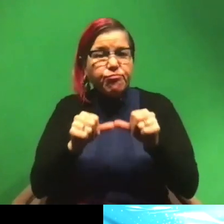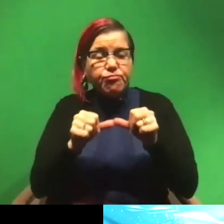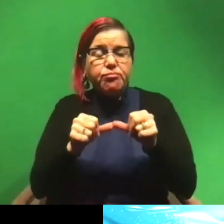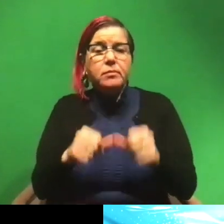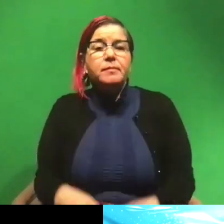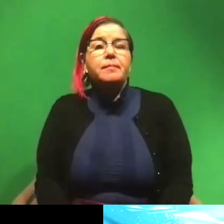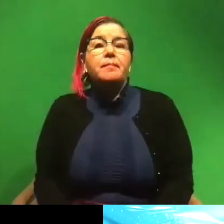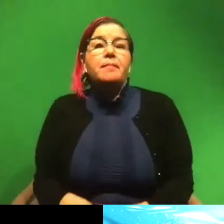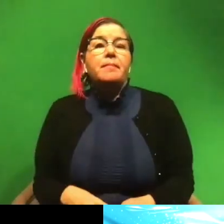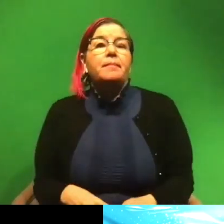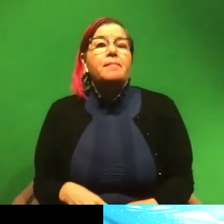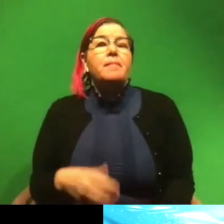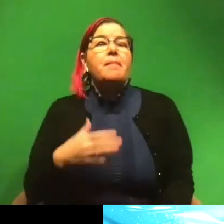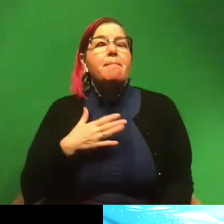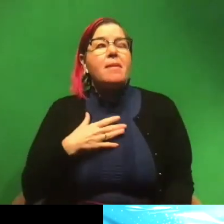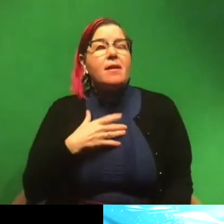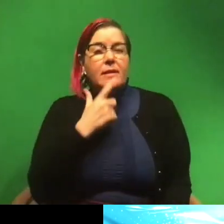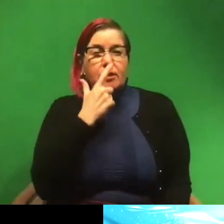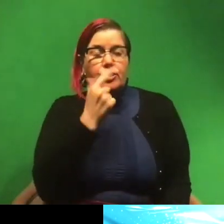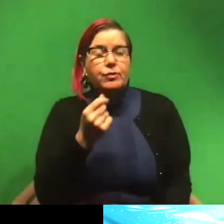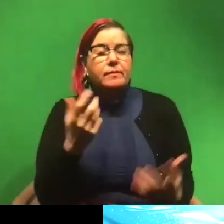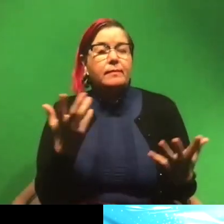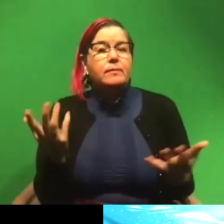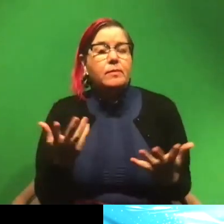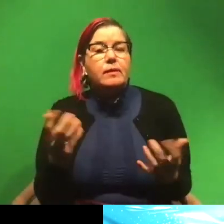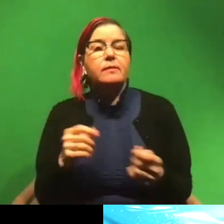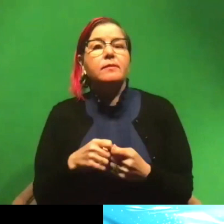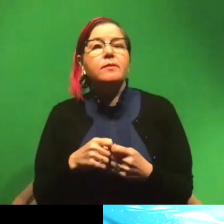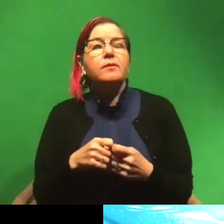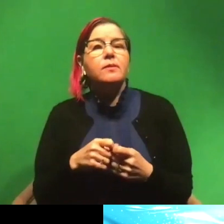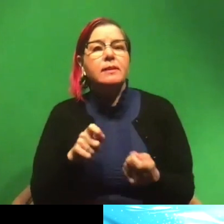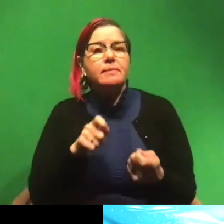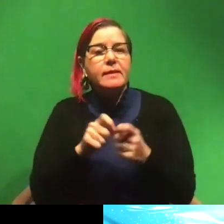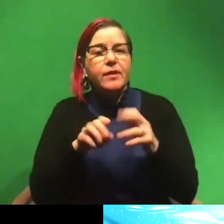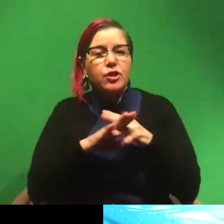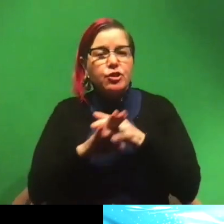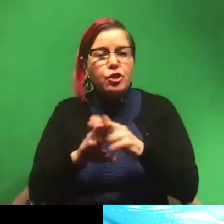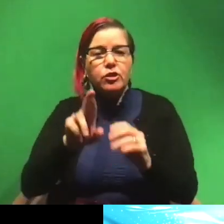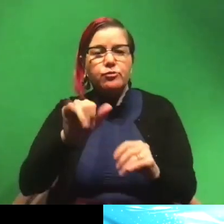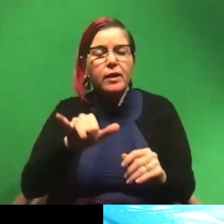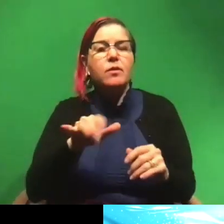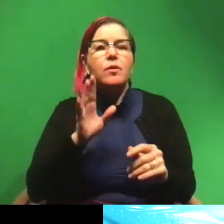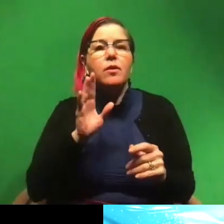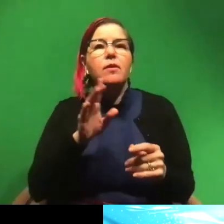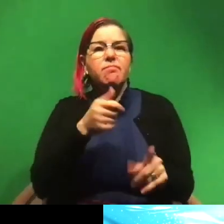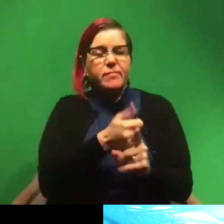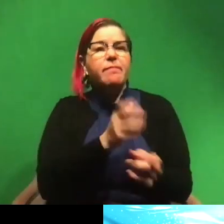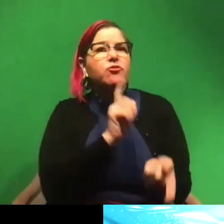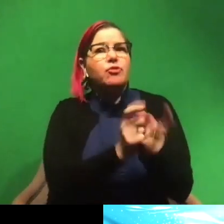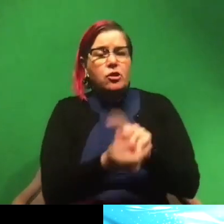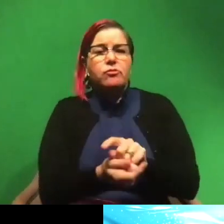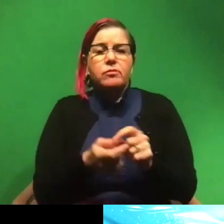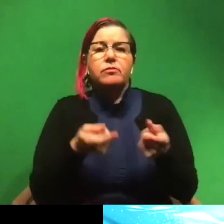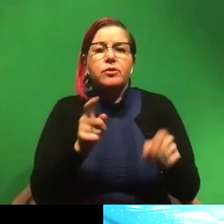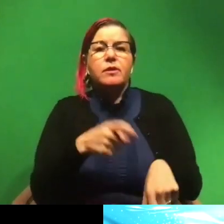But my interests lie in those sharks and rays that changed a lot. So I